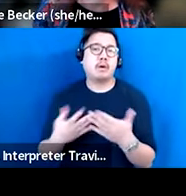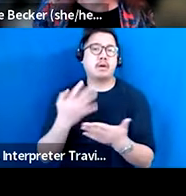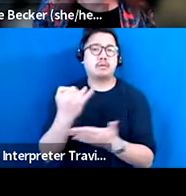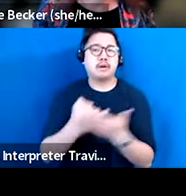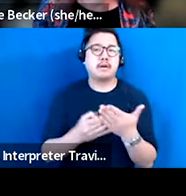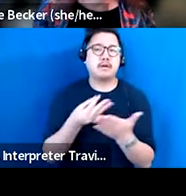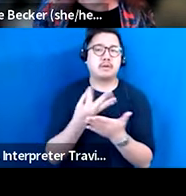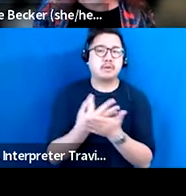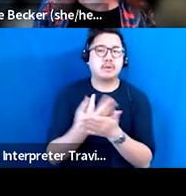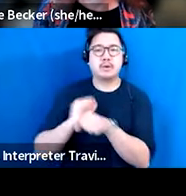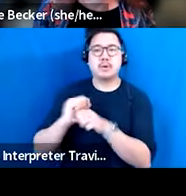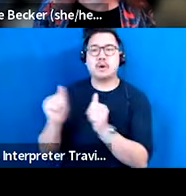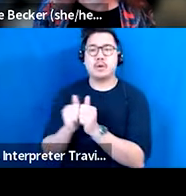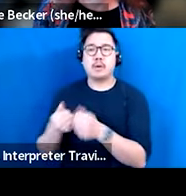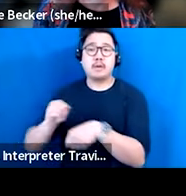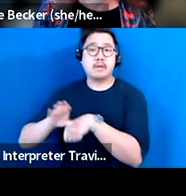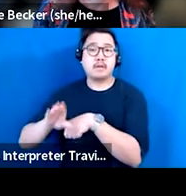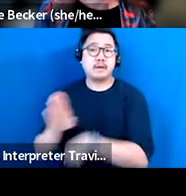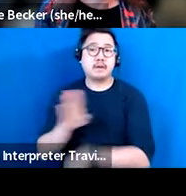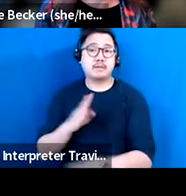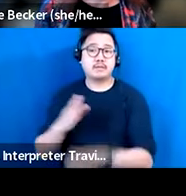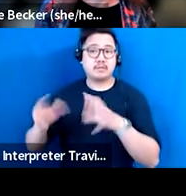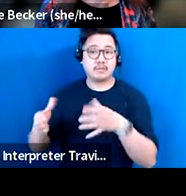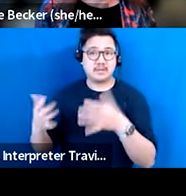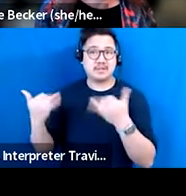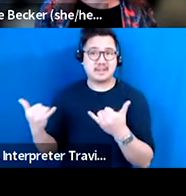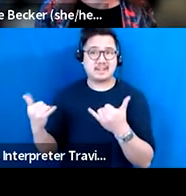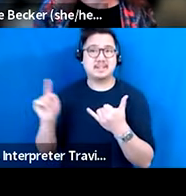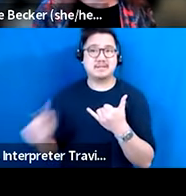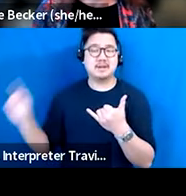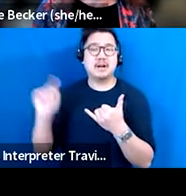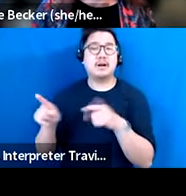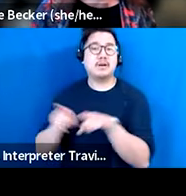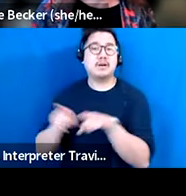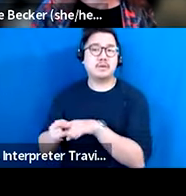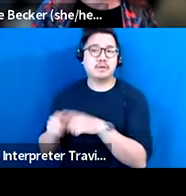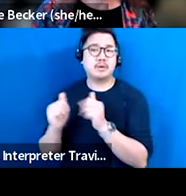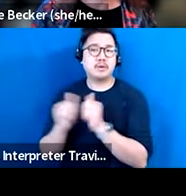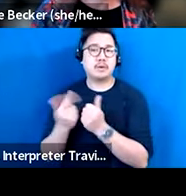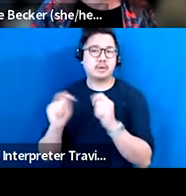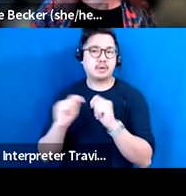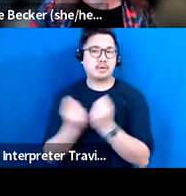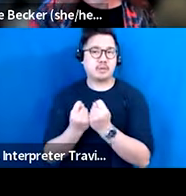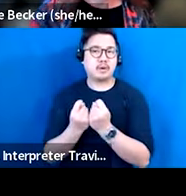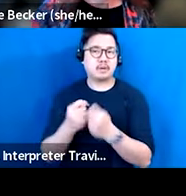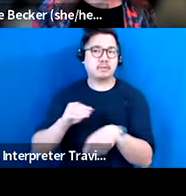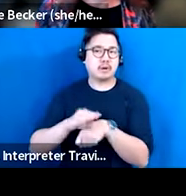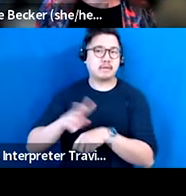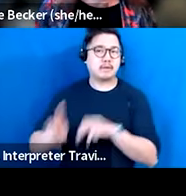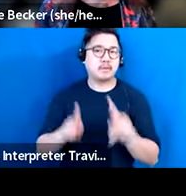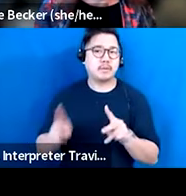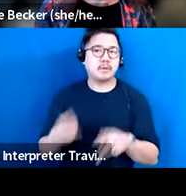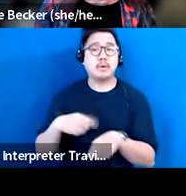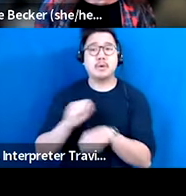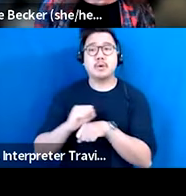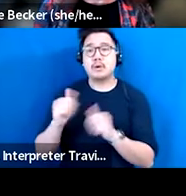with a phenomenal advisory body, four of whom were on the screen moments ago, but also with a team of consultants. We worked